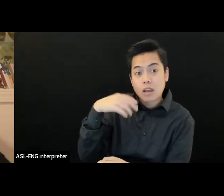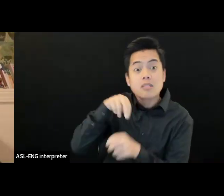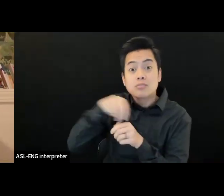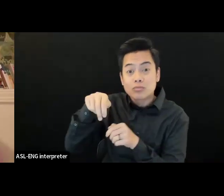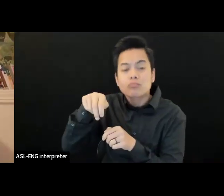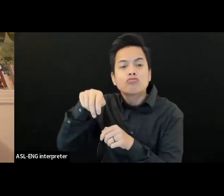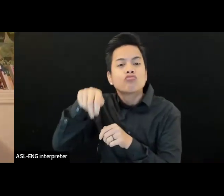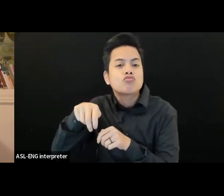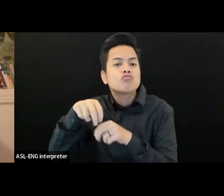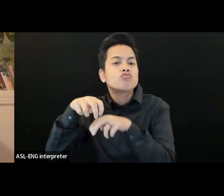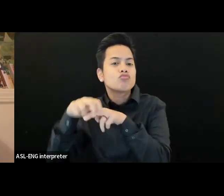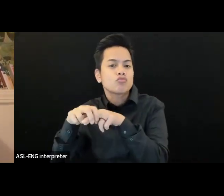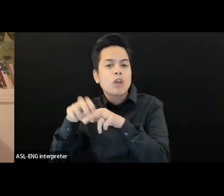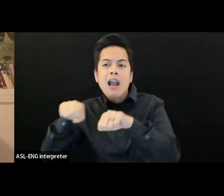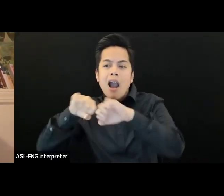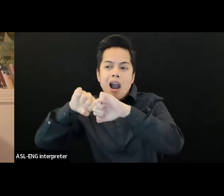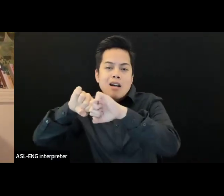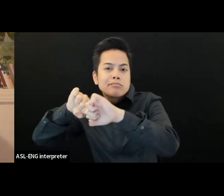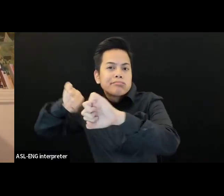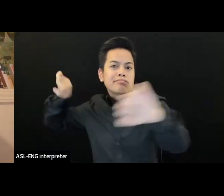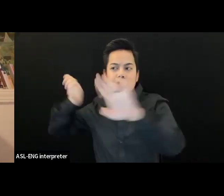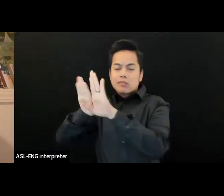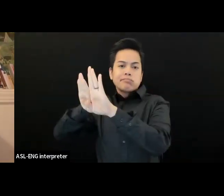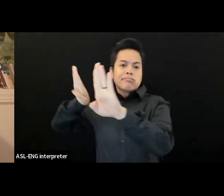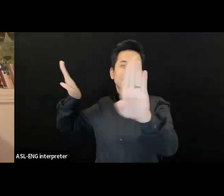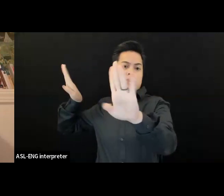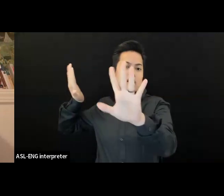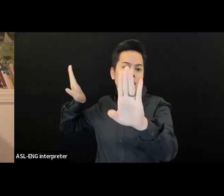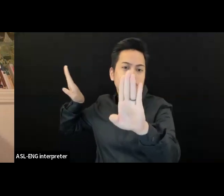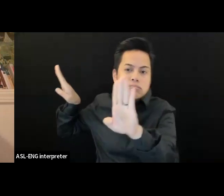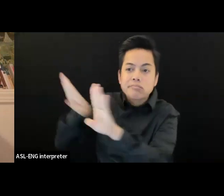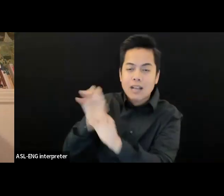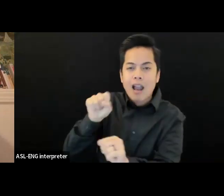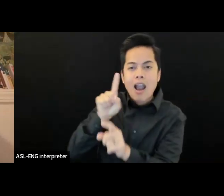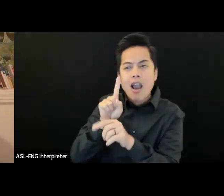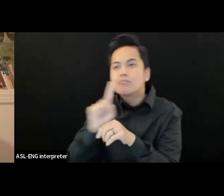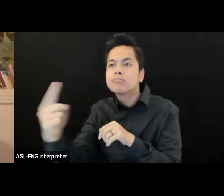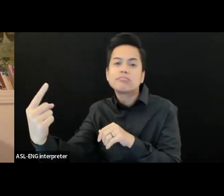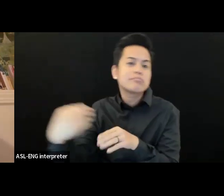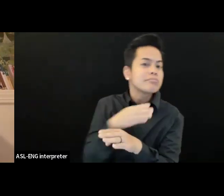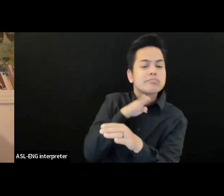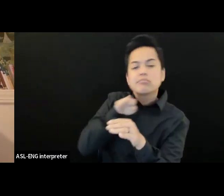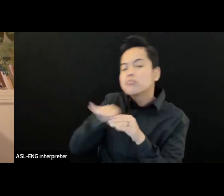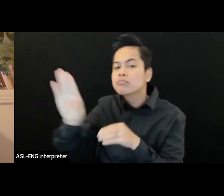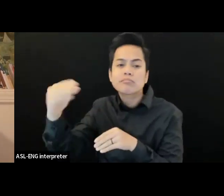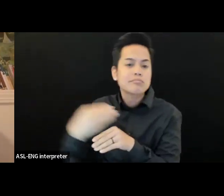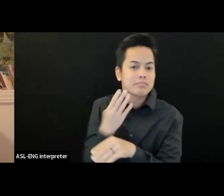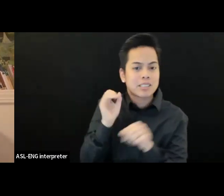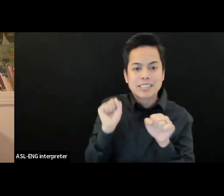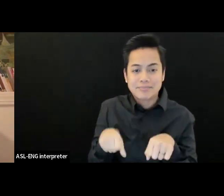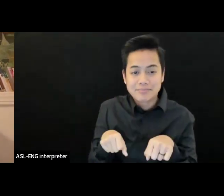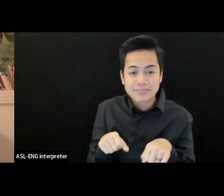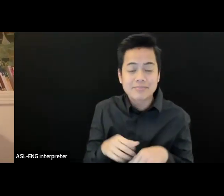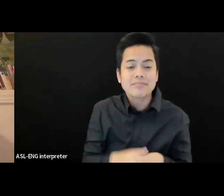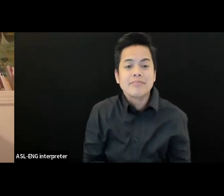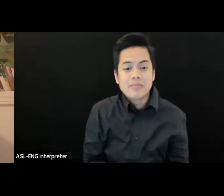And we can really welcome and have a space of belonging for folks that can't be inside. And we can be able